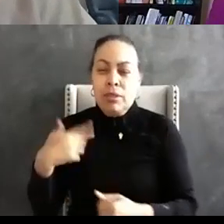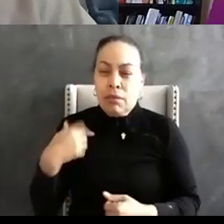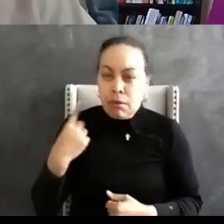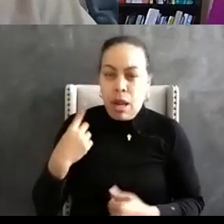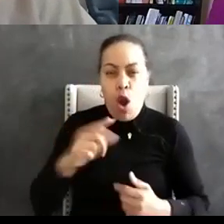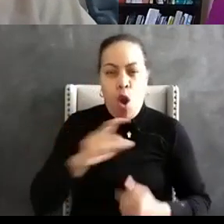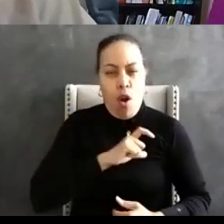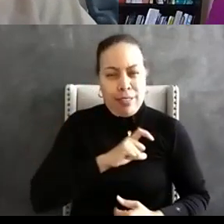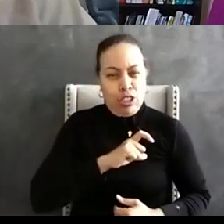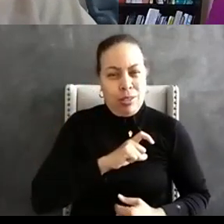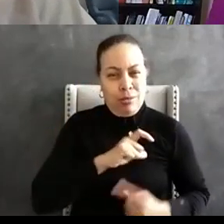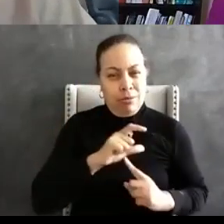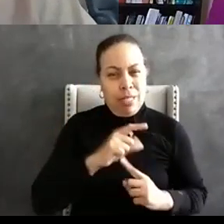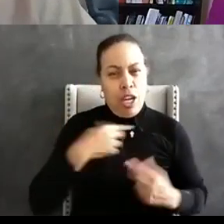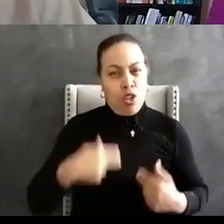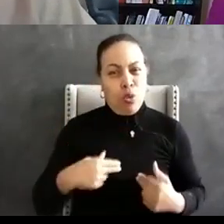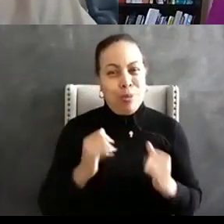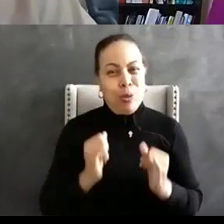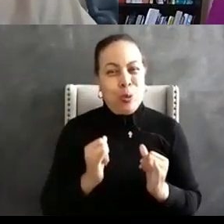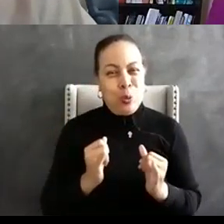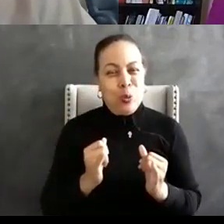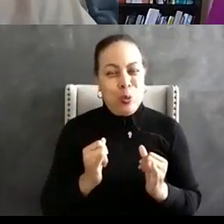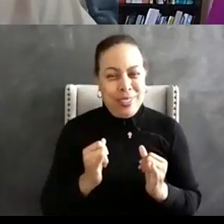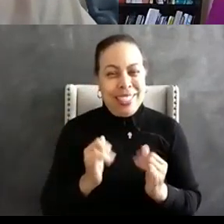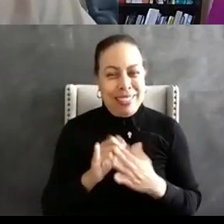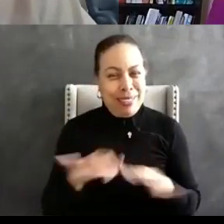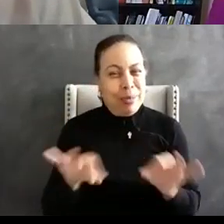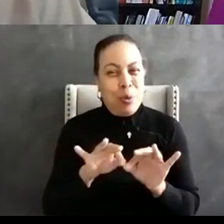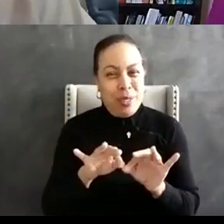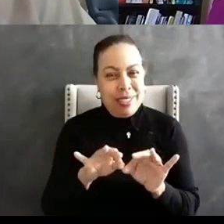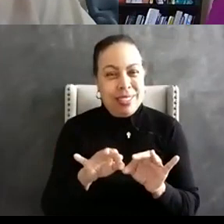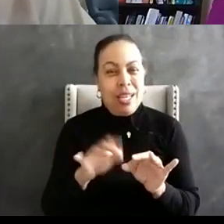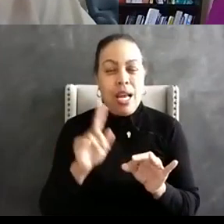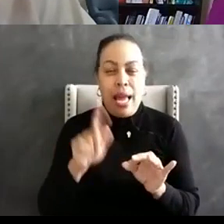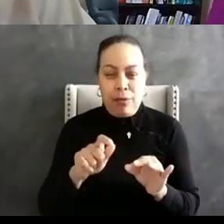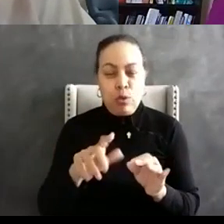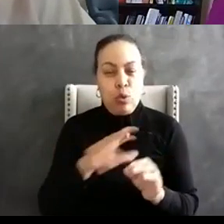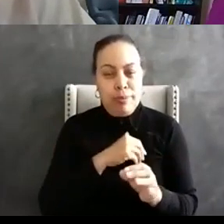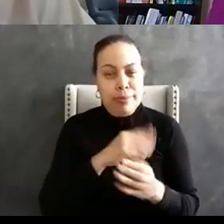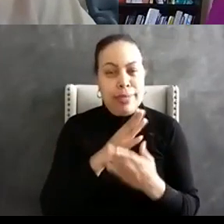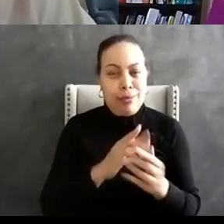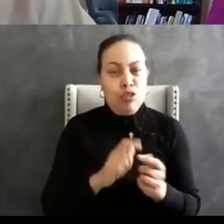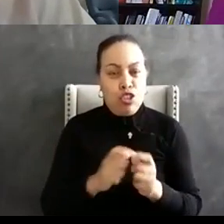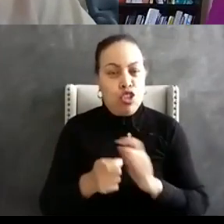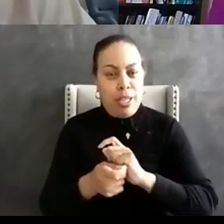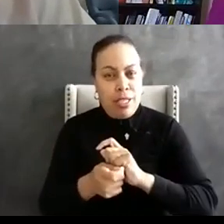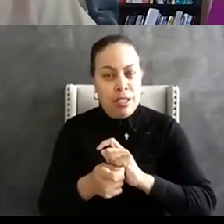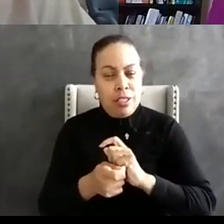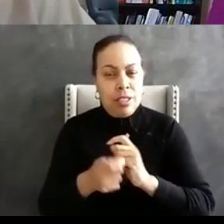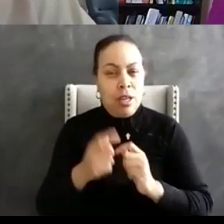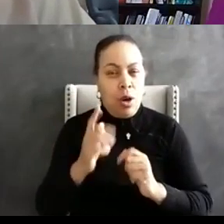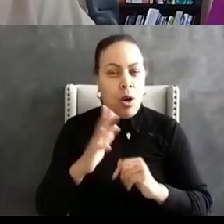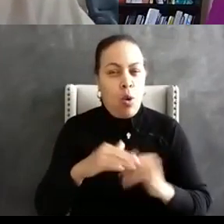and uh we just have to embrace some change here on the level of authorities